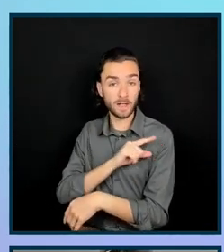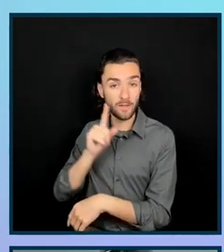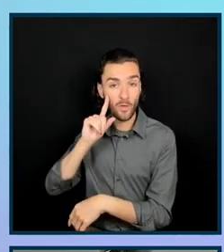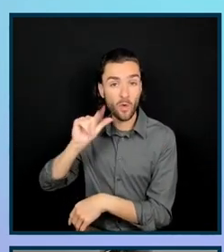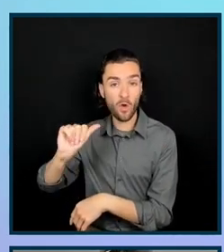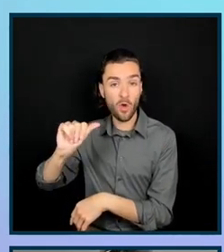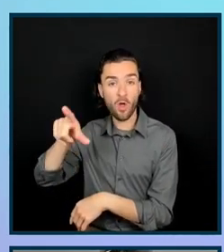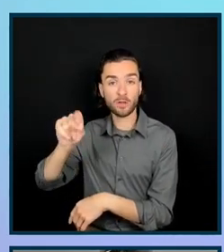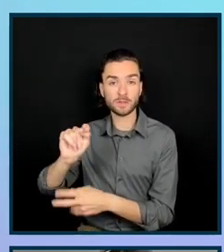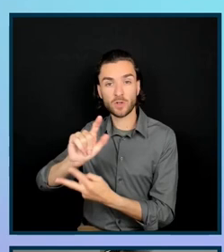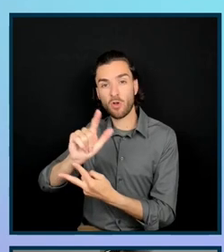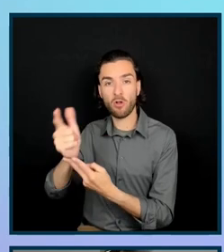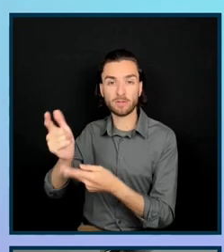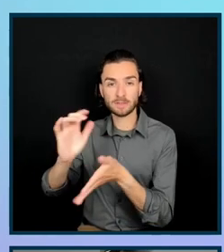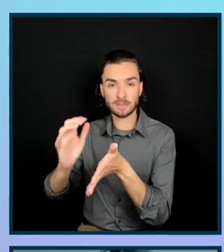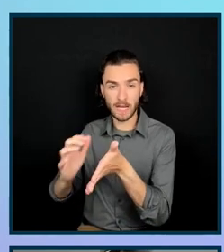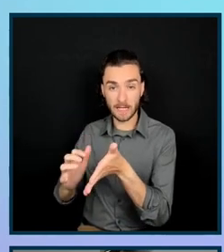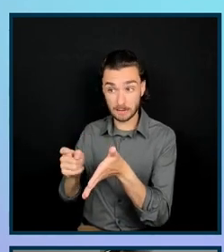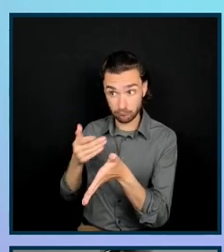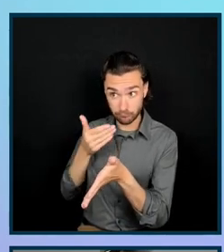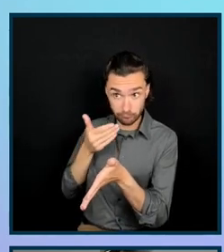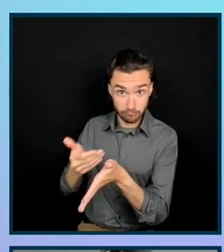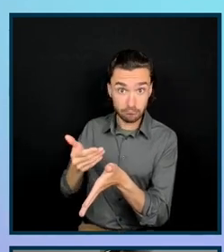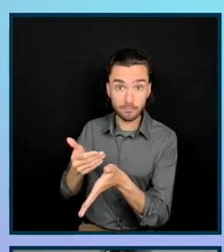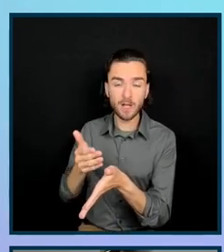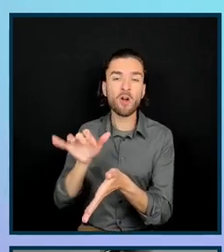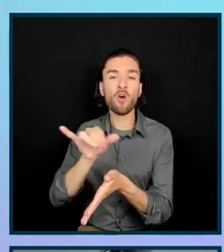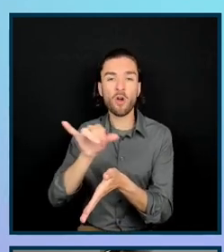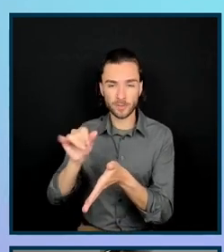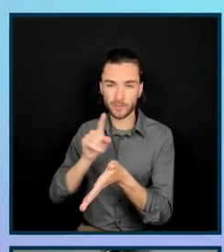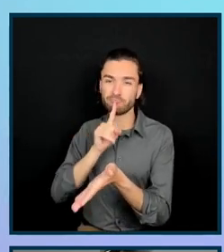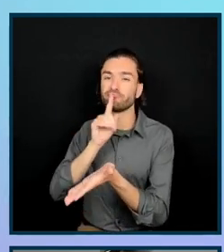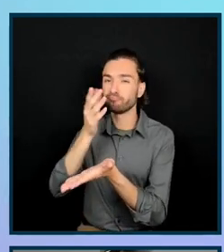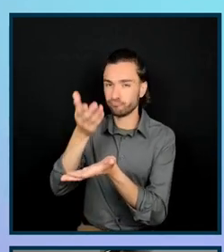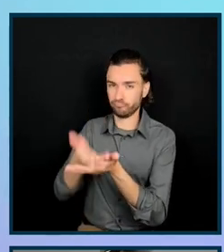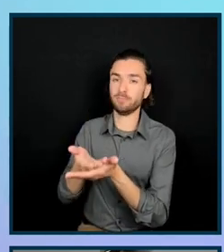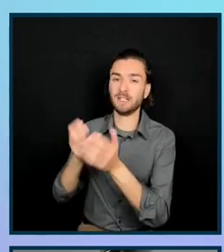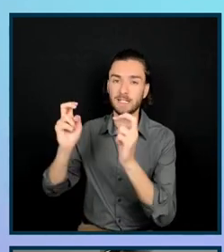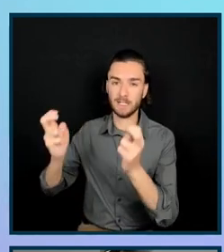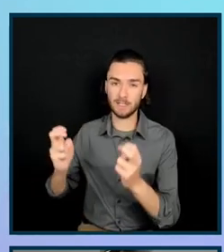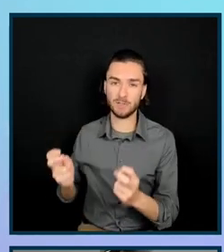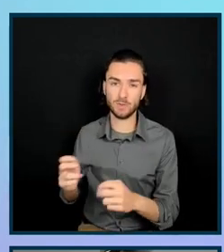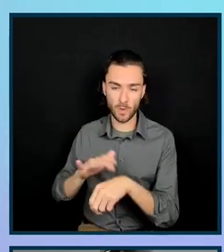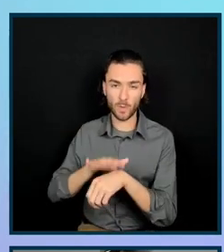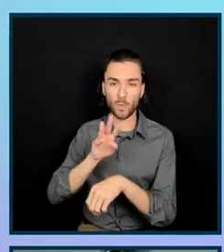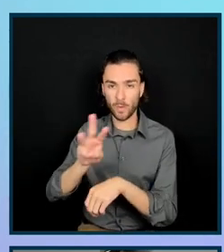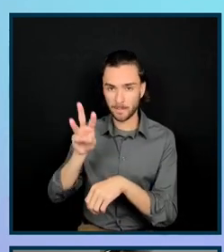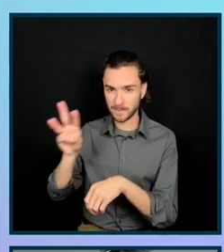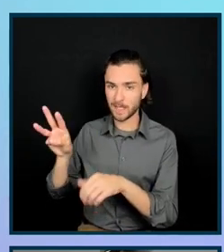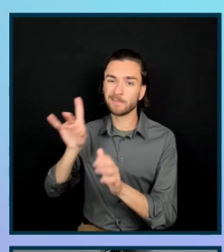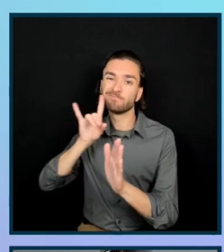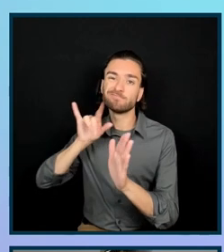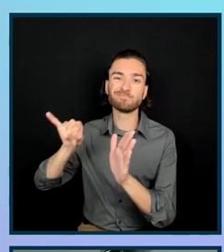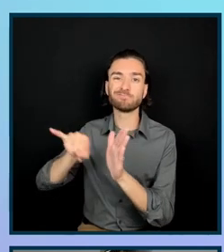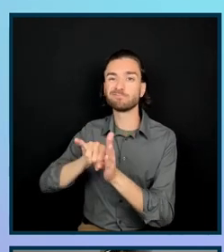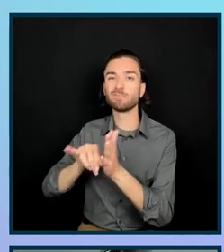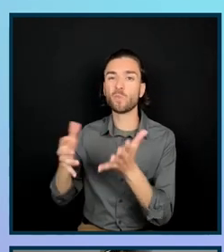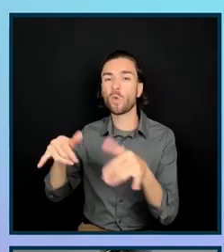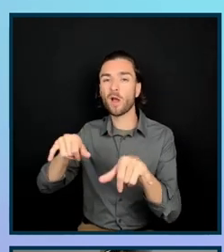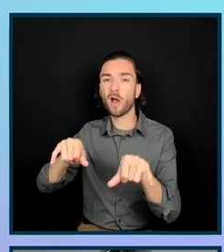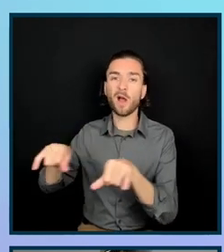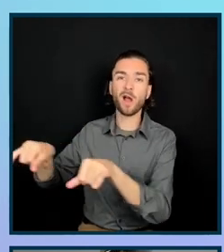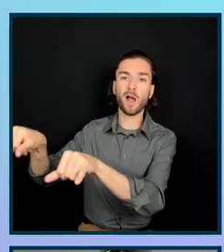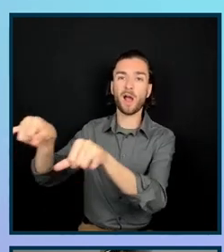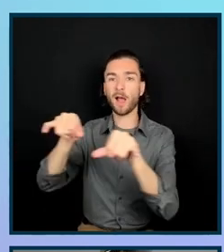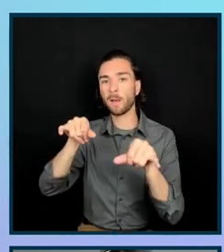And the usability studies demonstrated usability issues on their site and helped identify those common user frustration and their needs, which also,